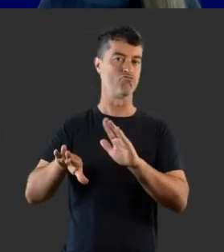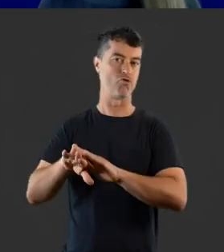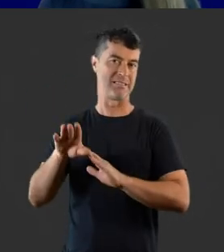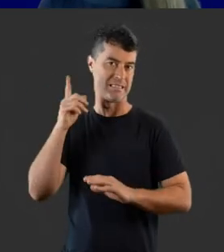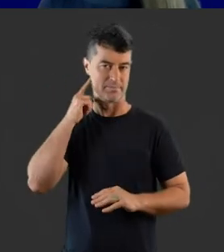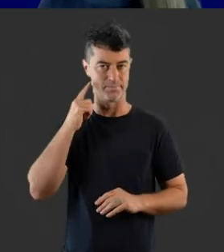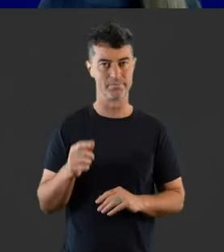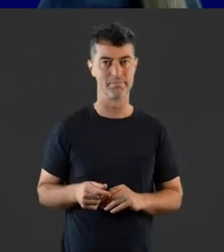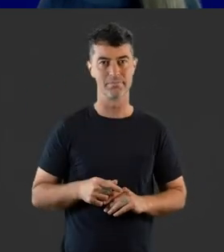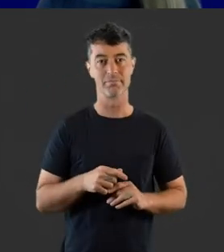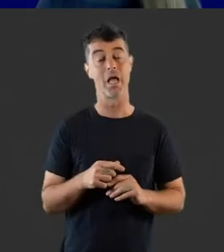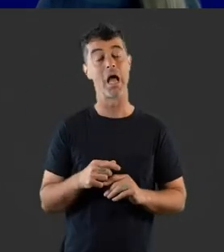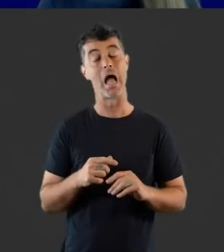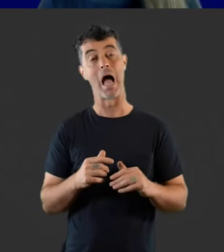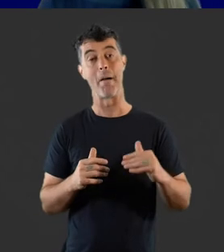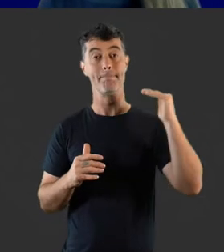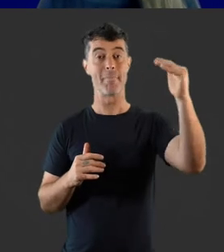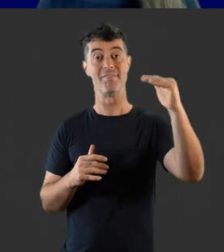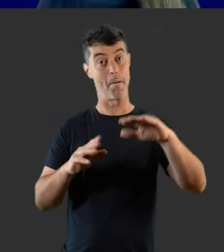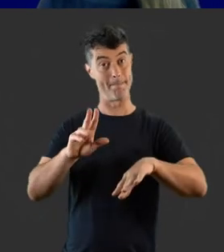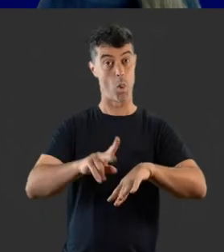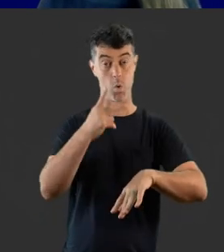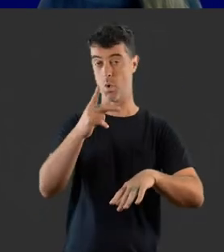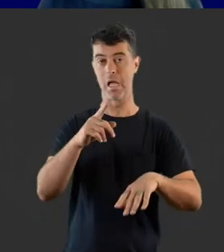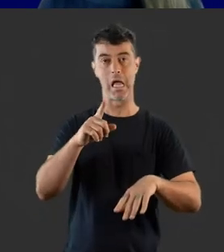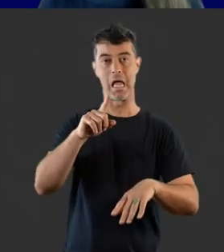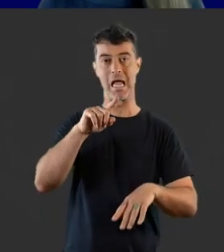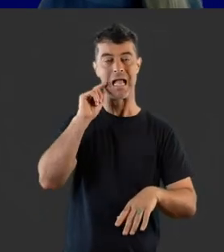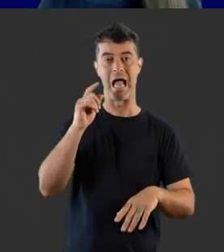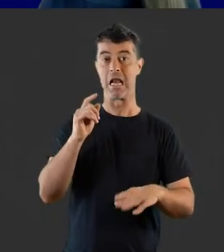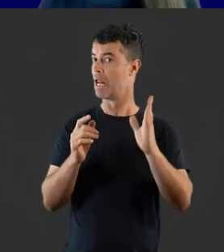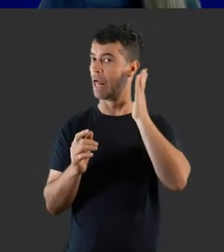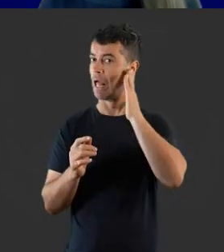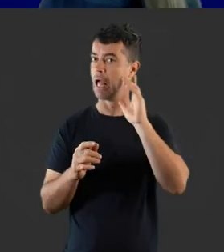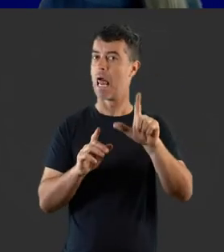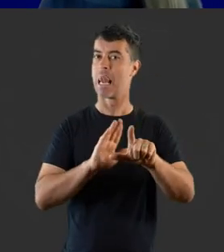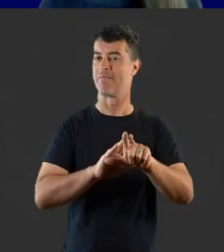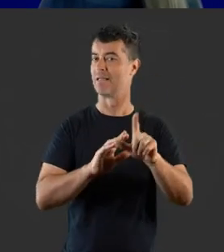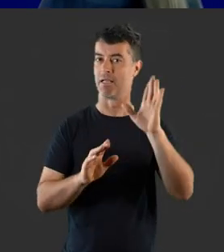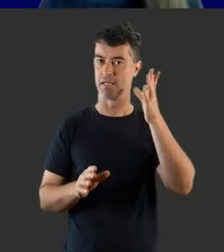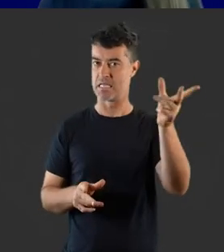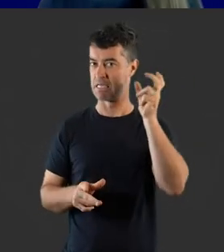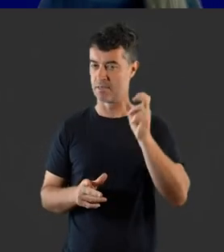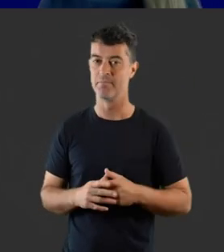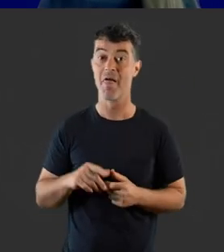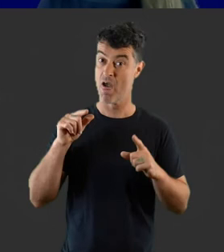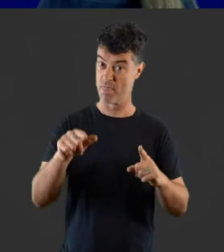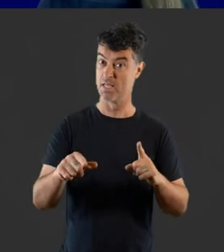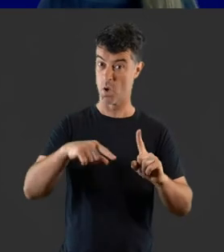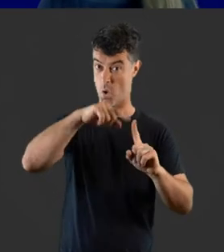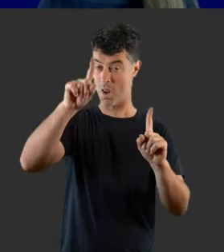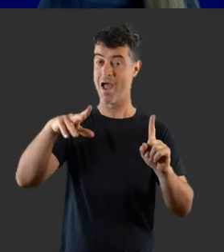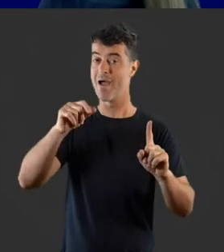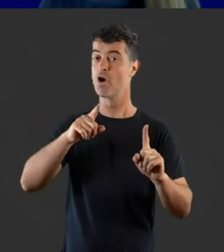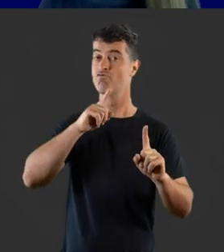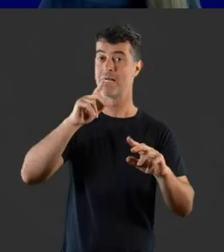by the right ear. And sounds above the blue line cannot be heard by the left ear. This particular